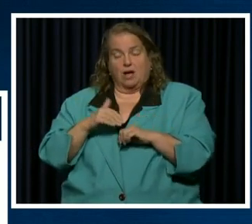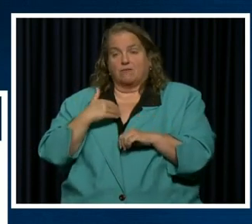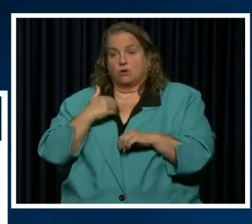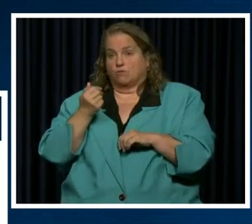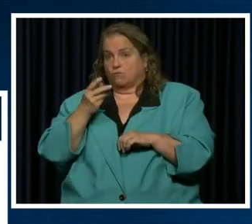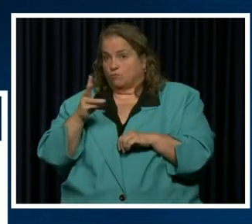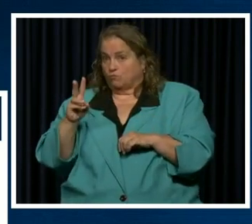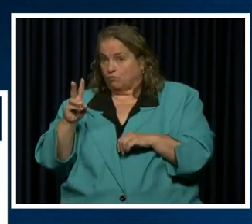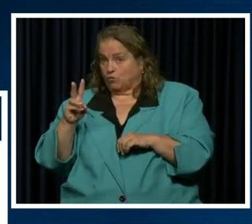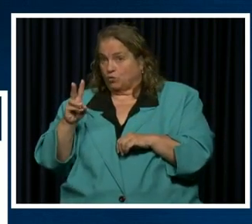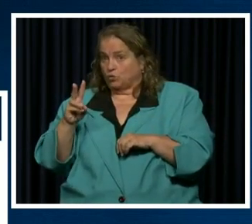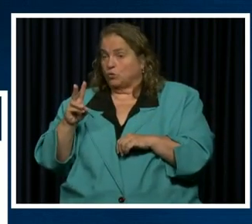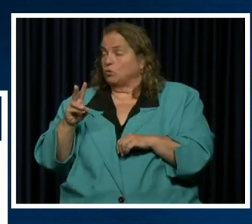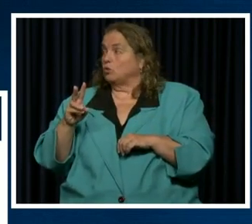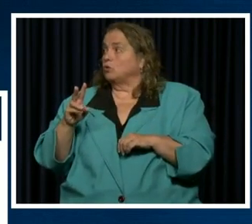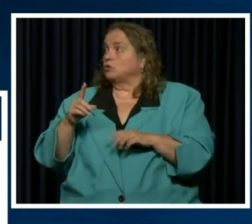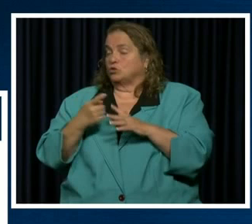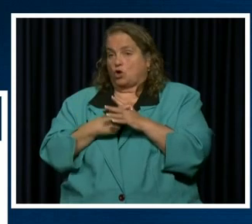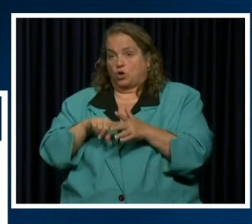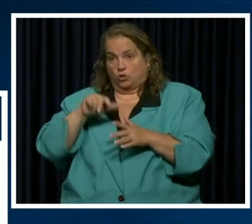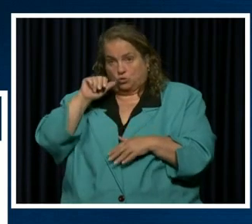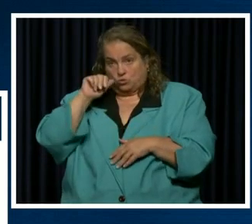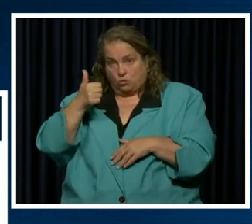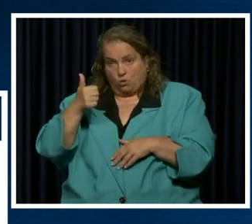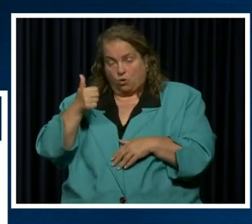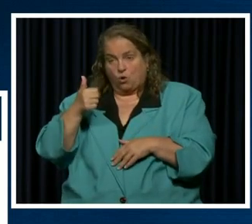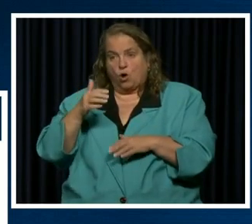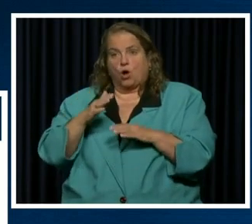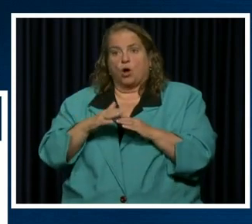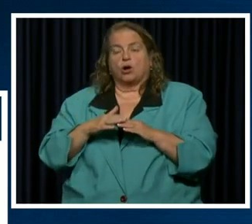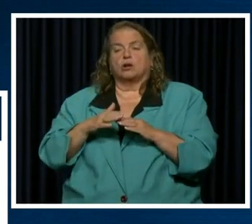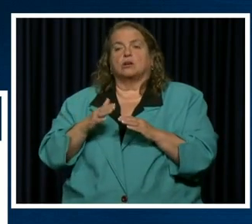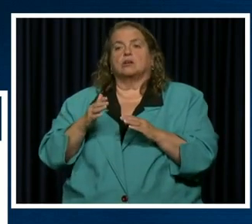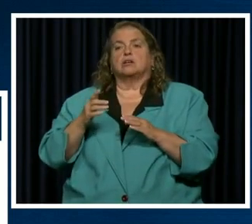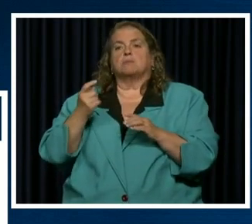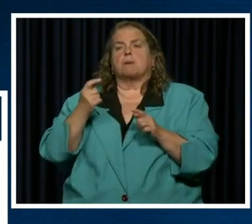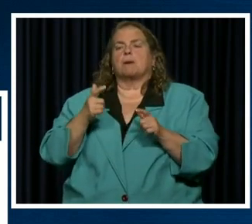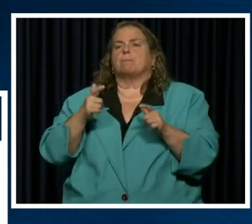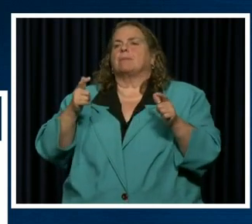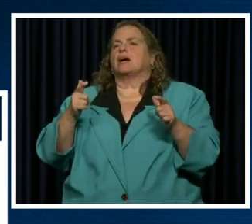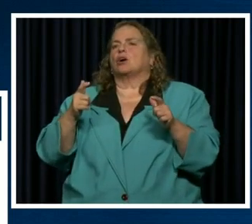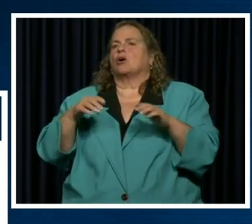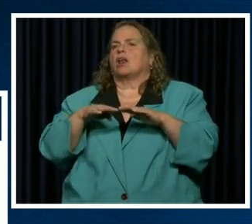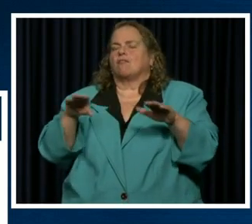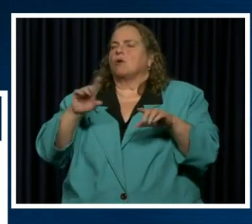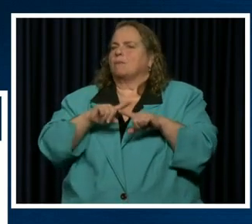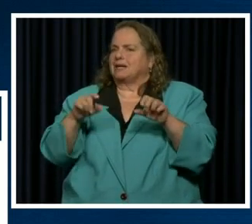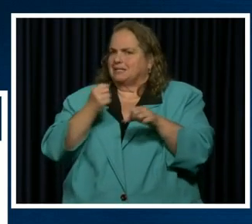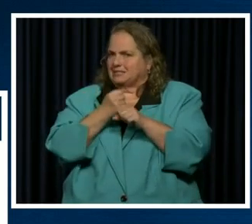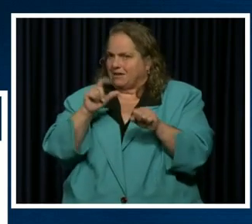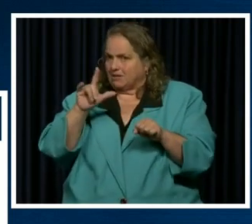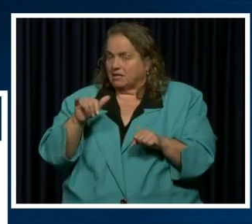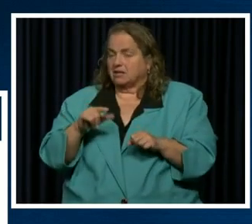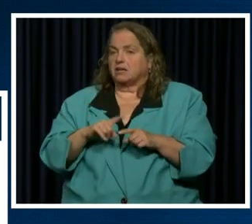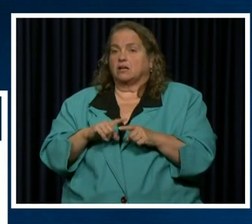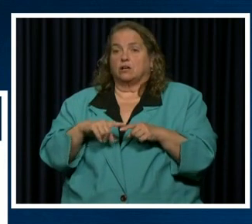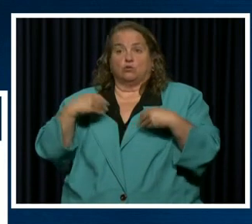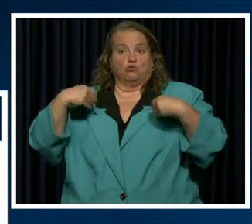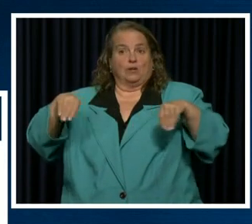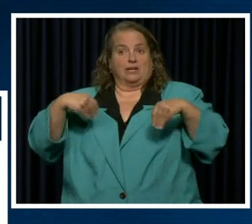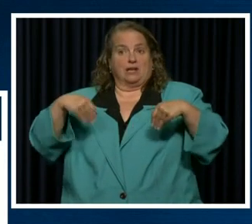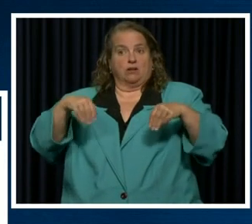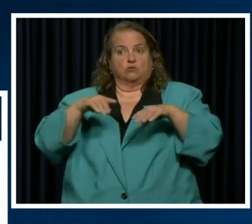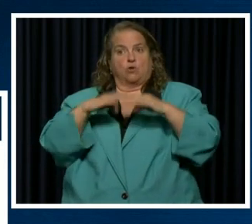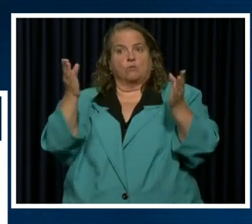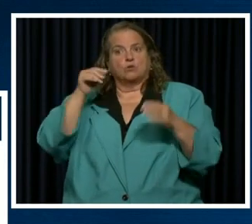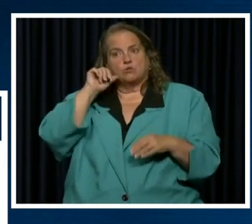to do them on, um, starting tomorrow on on a slightly bigger level, but we gotta do it safely. Retail opens tomorrow.